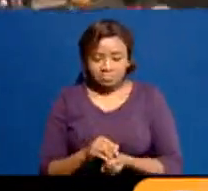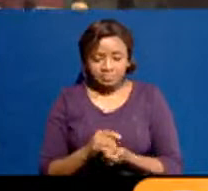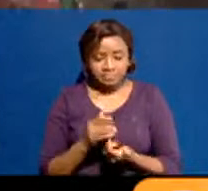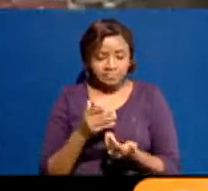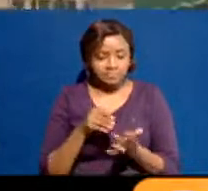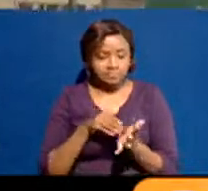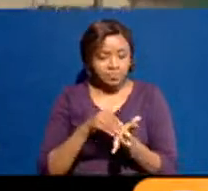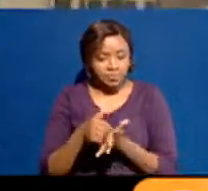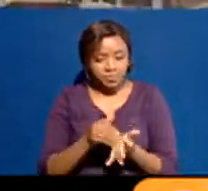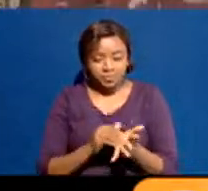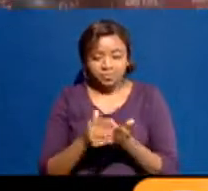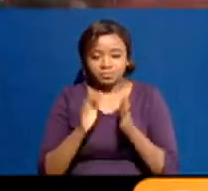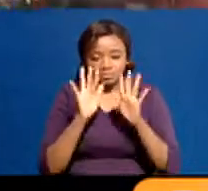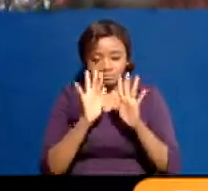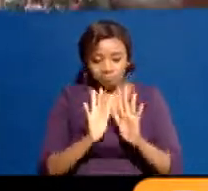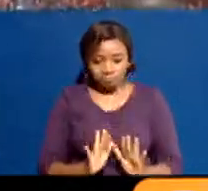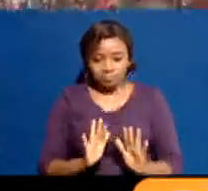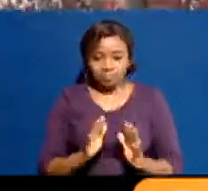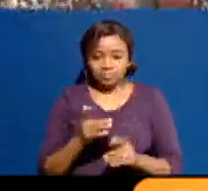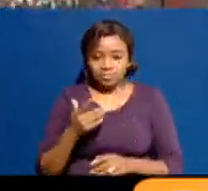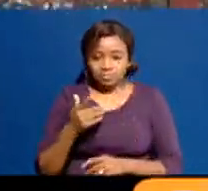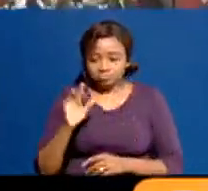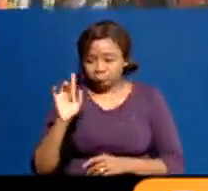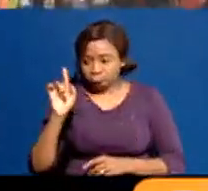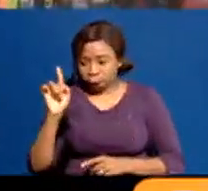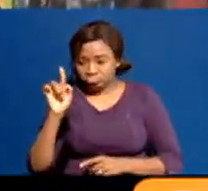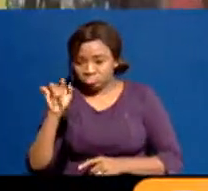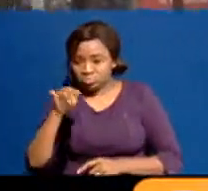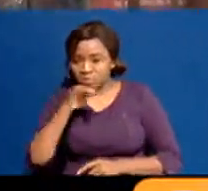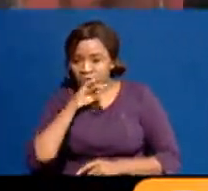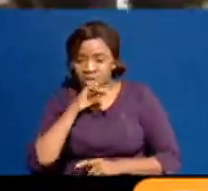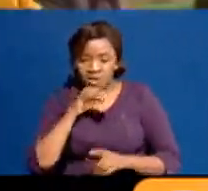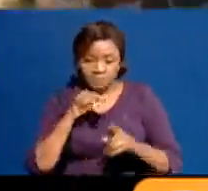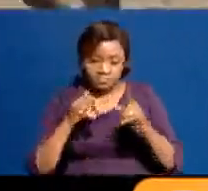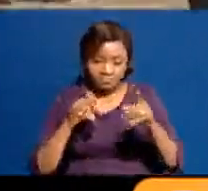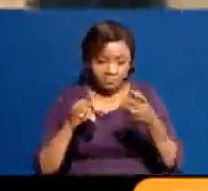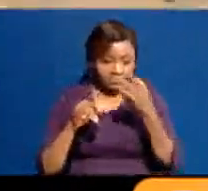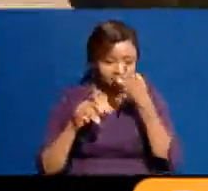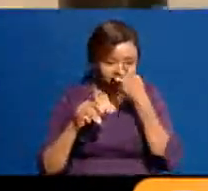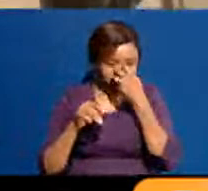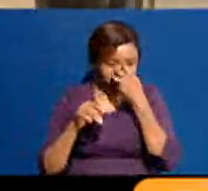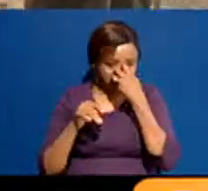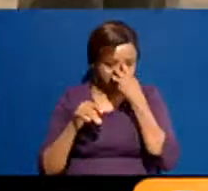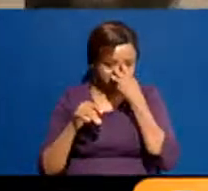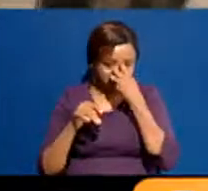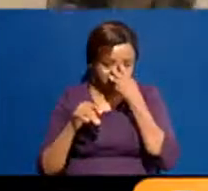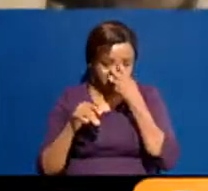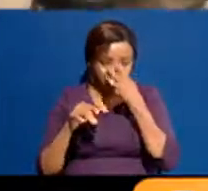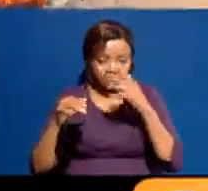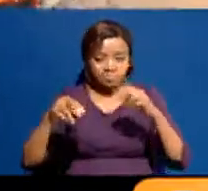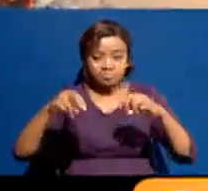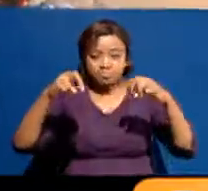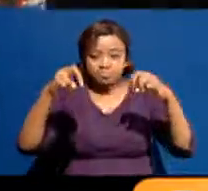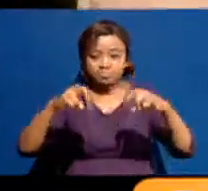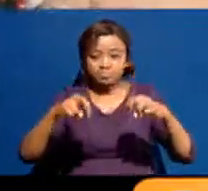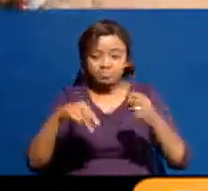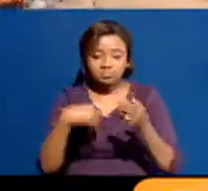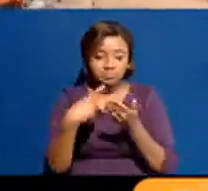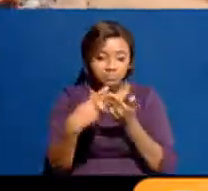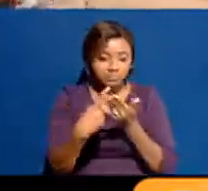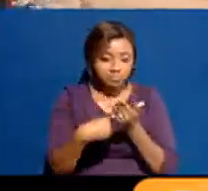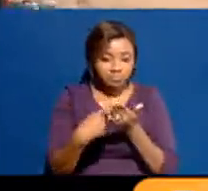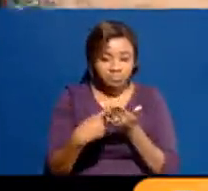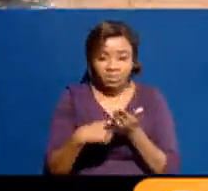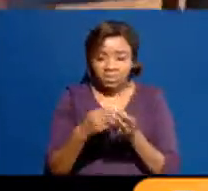need these two principles, well, the opposition, and we need William Luthor to really stem this